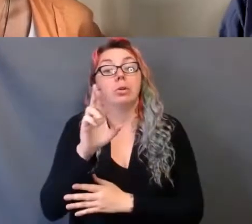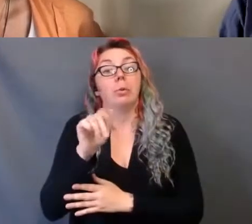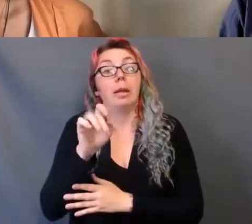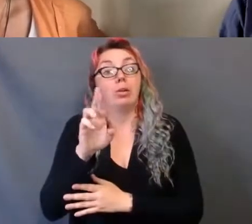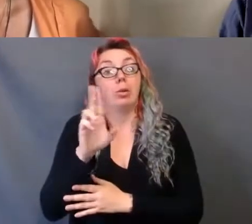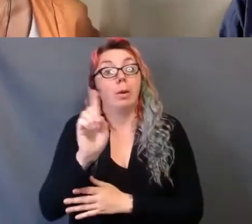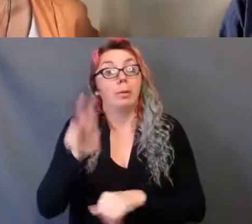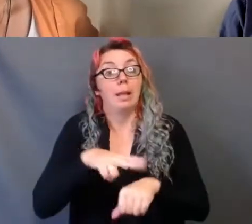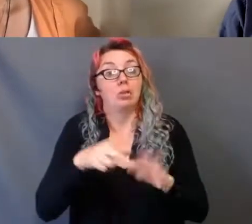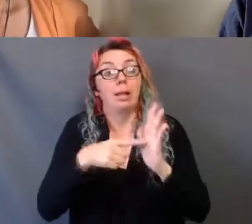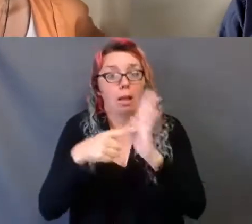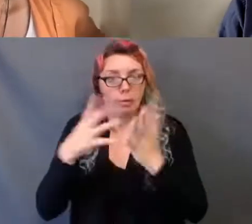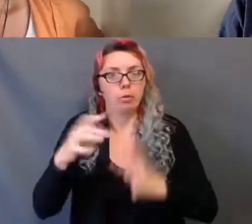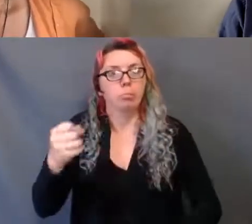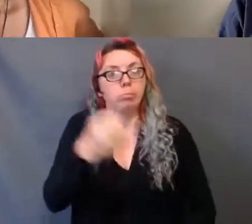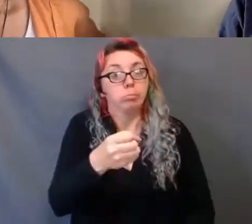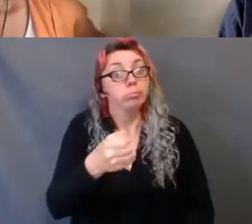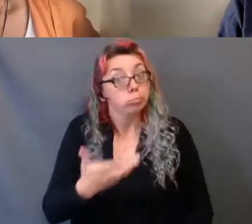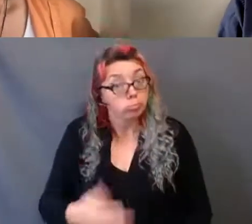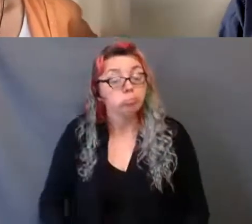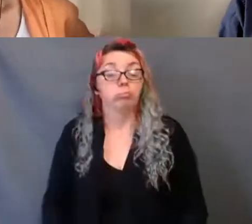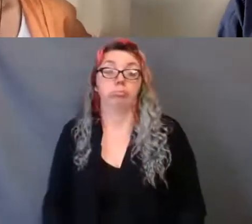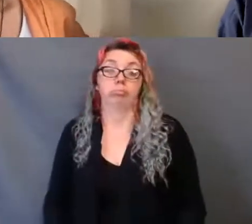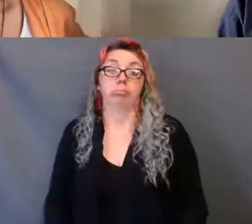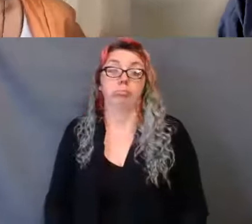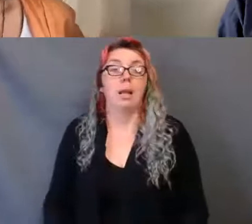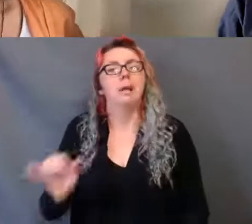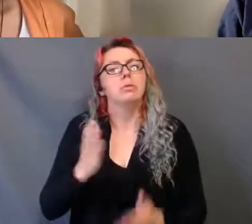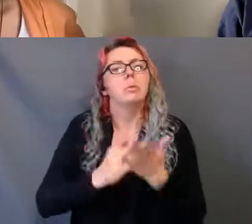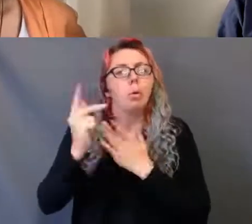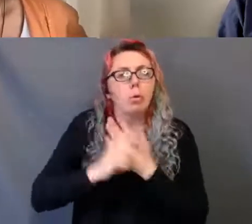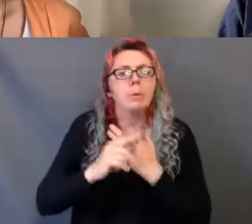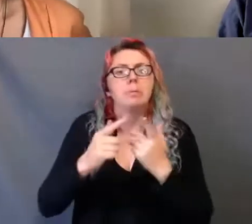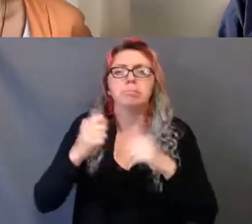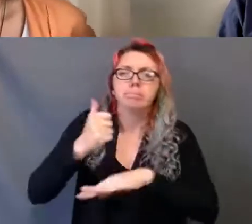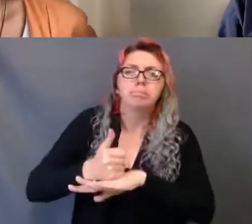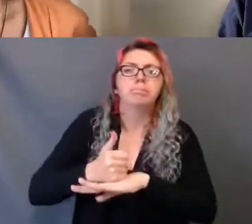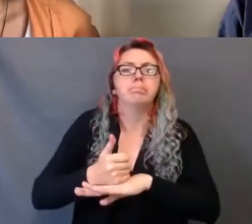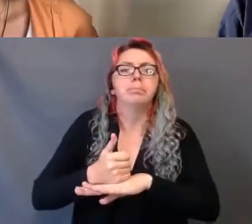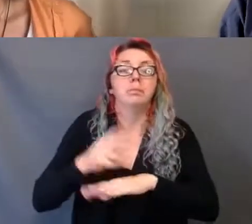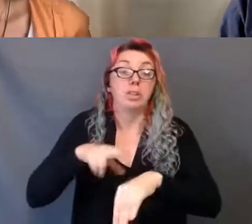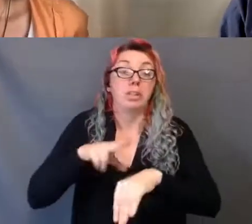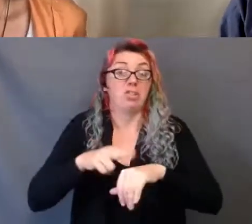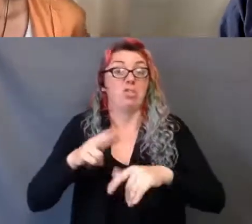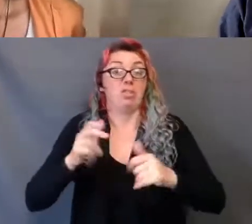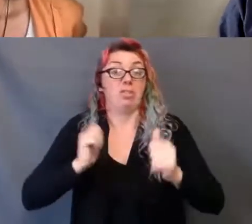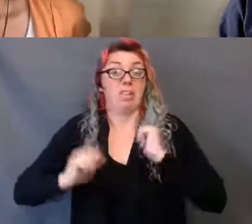restructuring happening at the Canada Council for the Arts, like creating, knowing and sharing. Which is the separate stream of funding for Indigenous work.